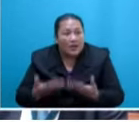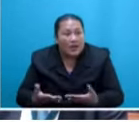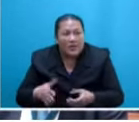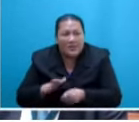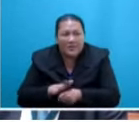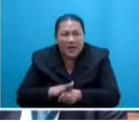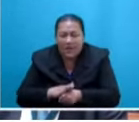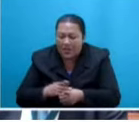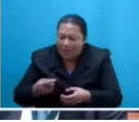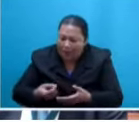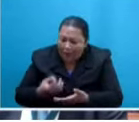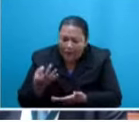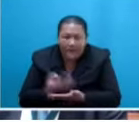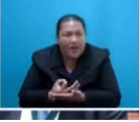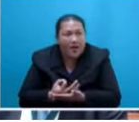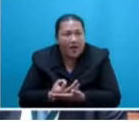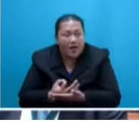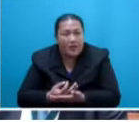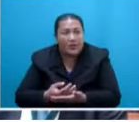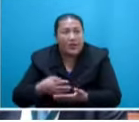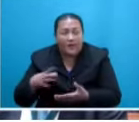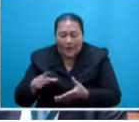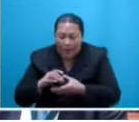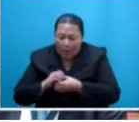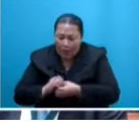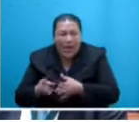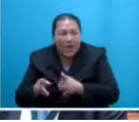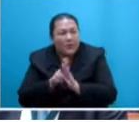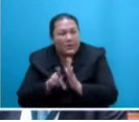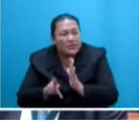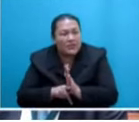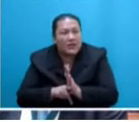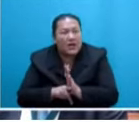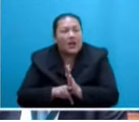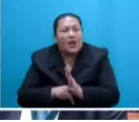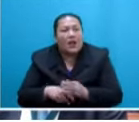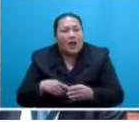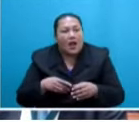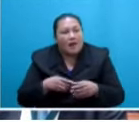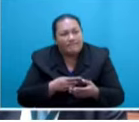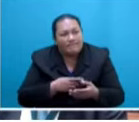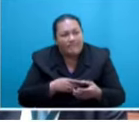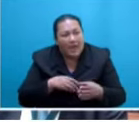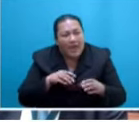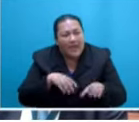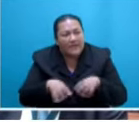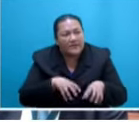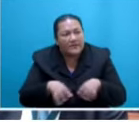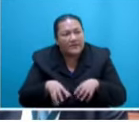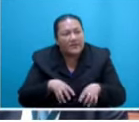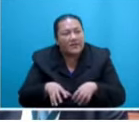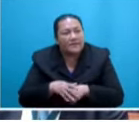continue to fund for their self-enrichment and political extravaganza. On equal citizenry, Mr.